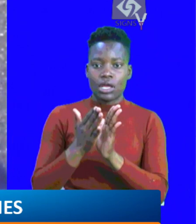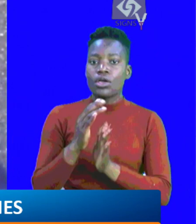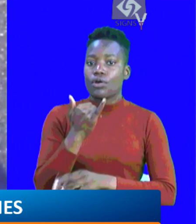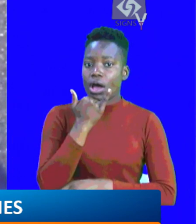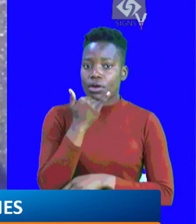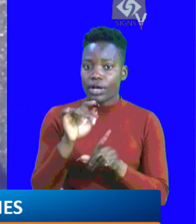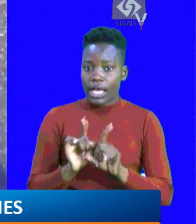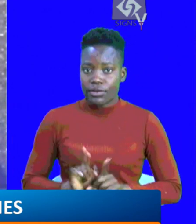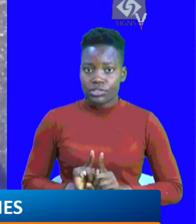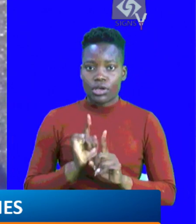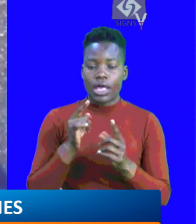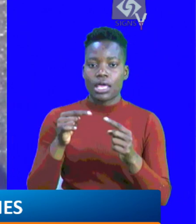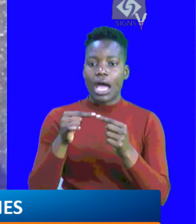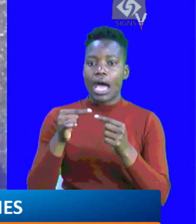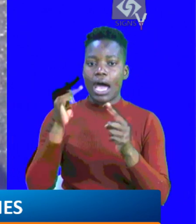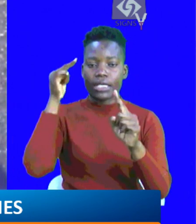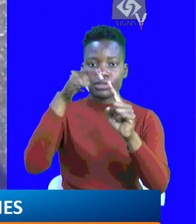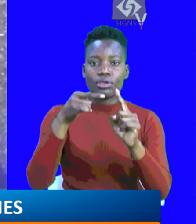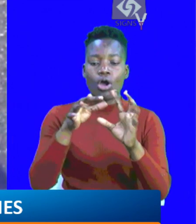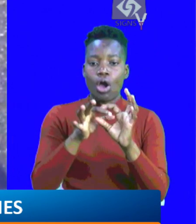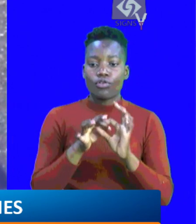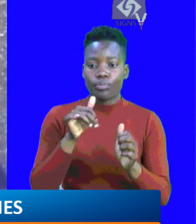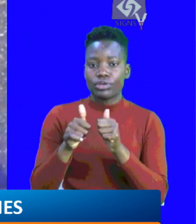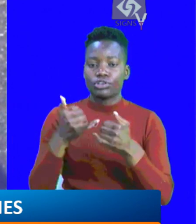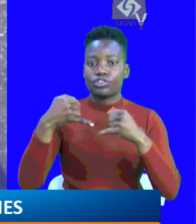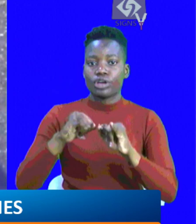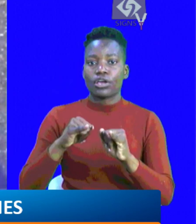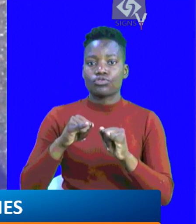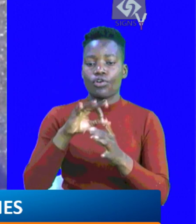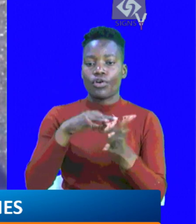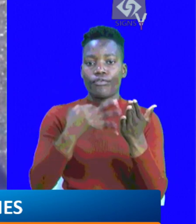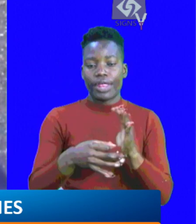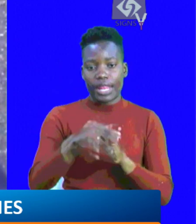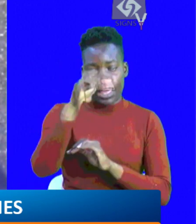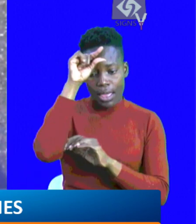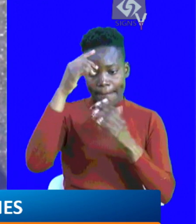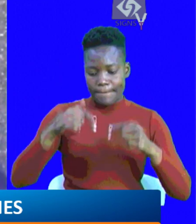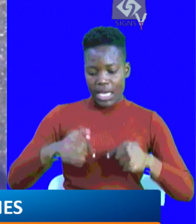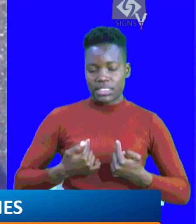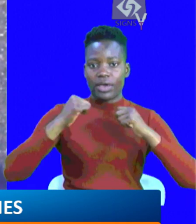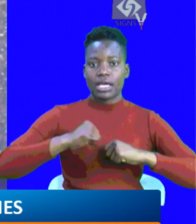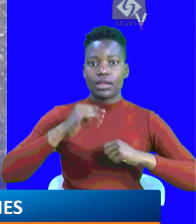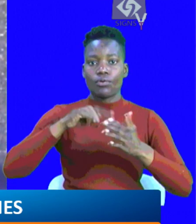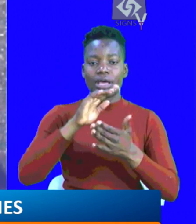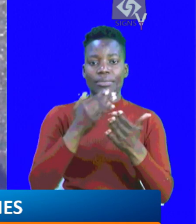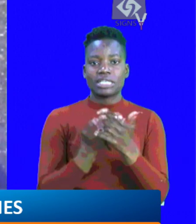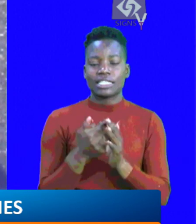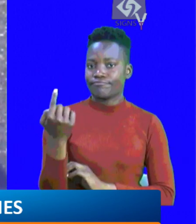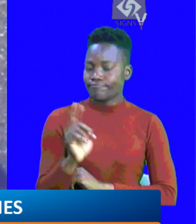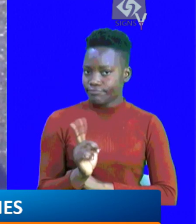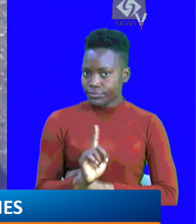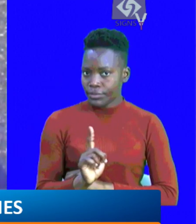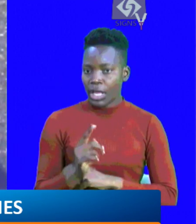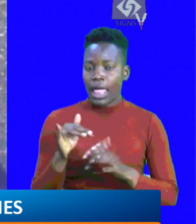rogue and you are part of the Azmiu brigade of trying to bring down the government, I don't agree with what he has suggested